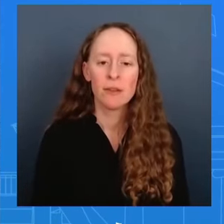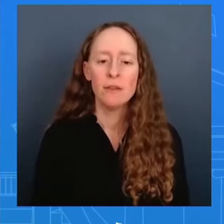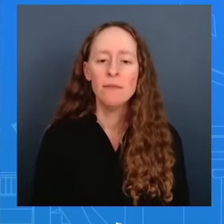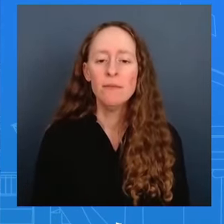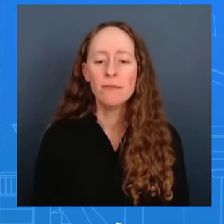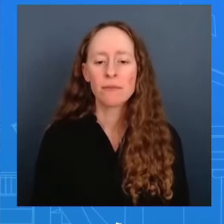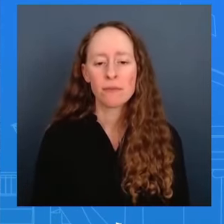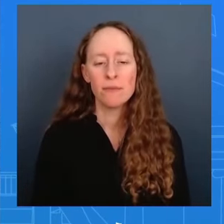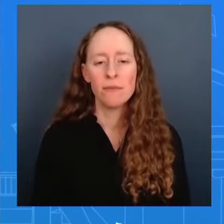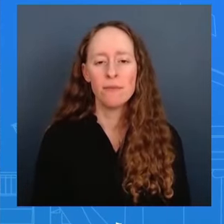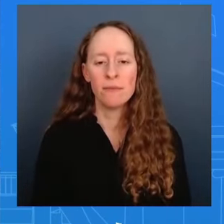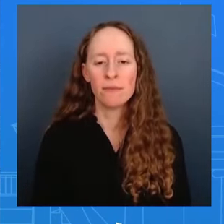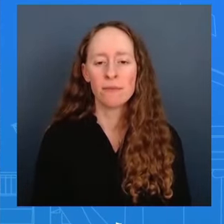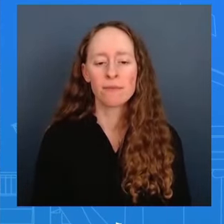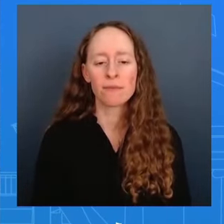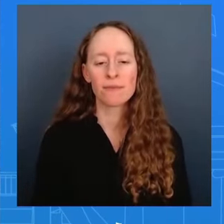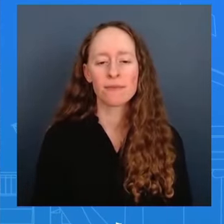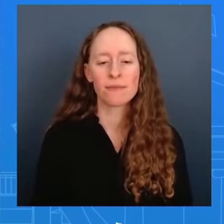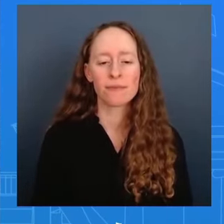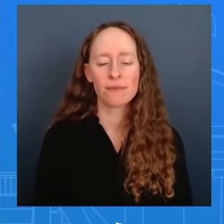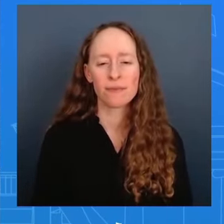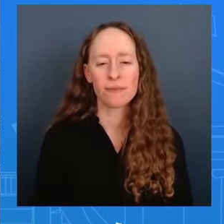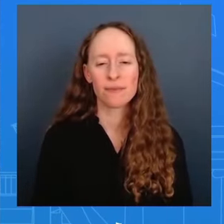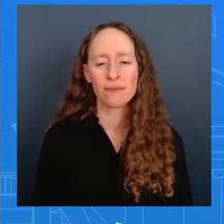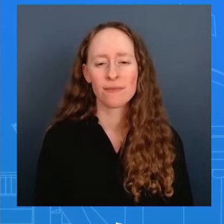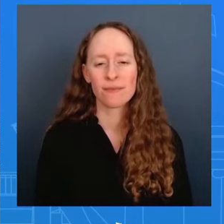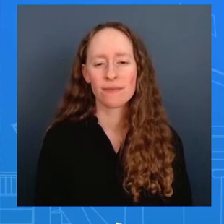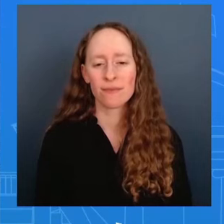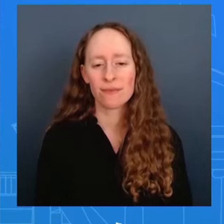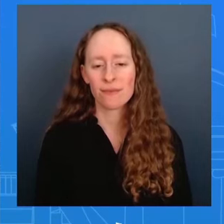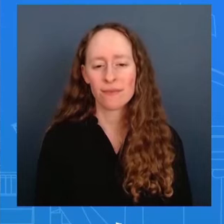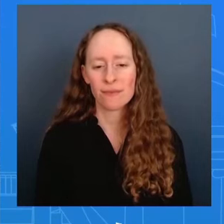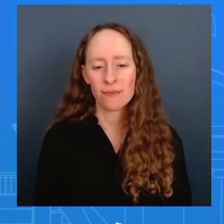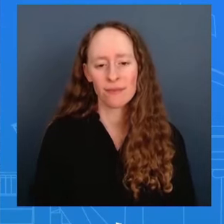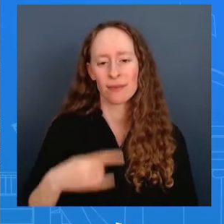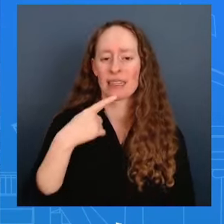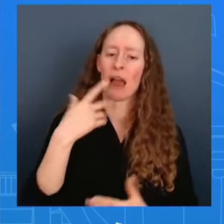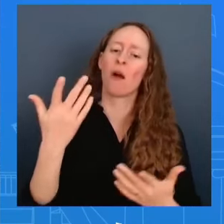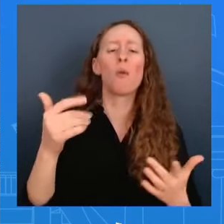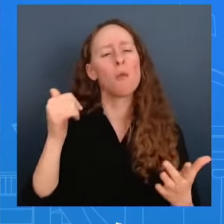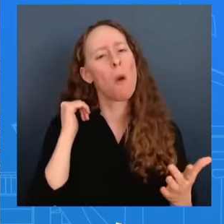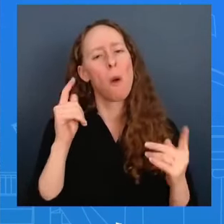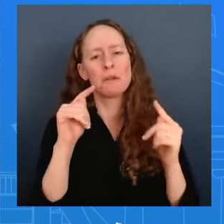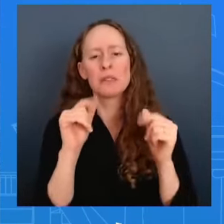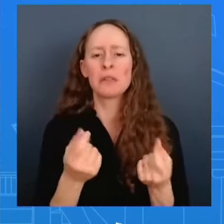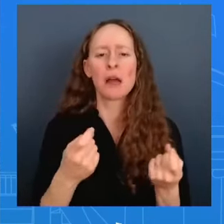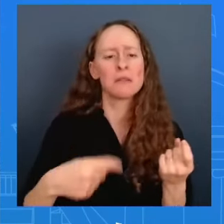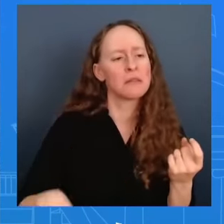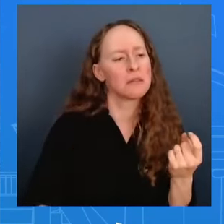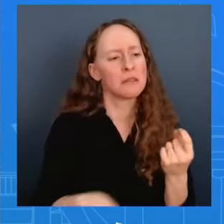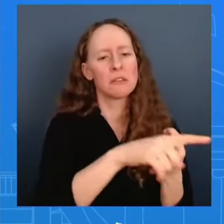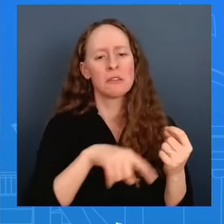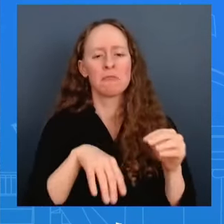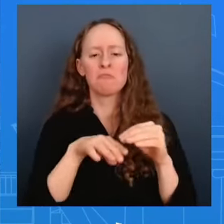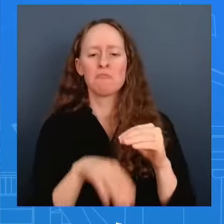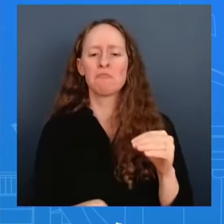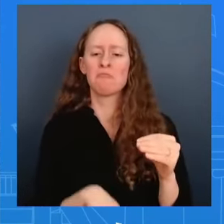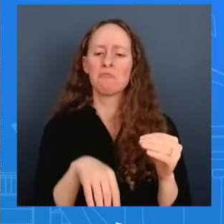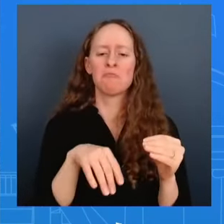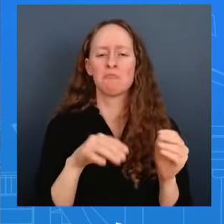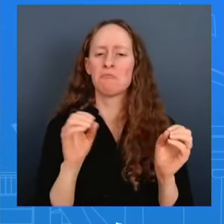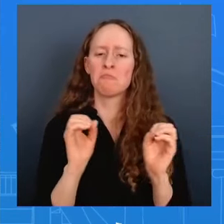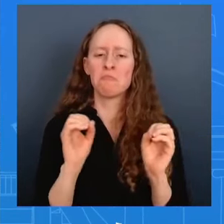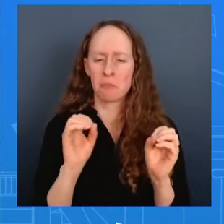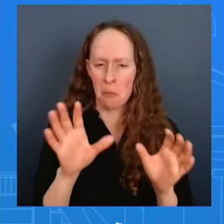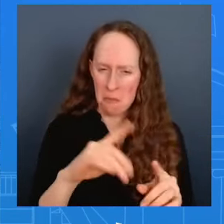that this is a tax on americans making on reform the government of the year some democrats including uh jared polis the governor of colorado come